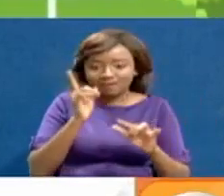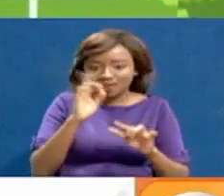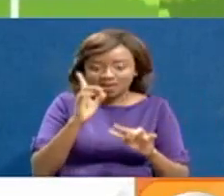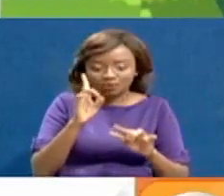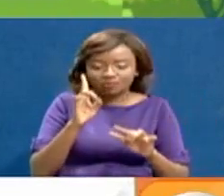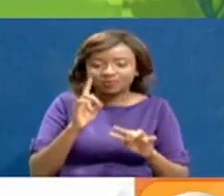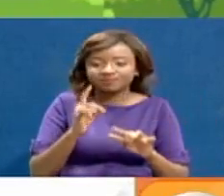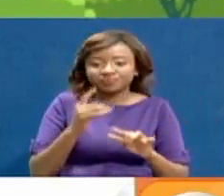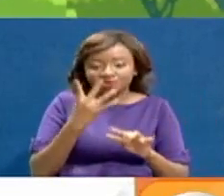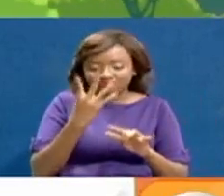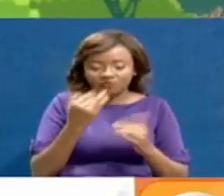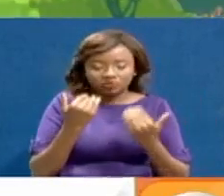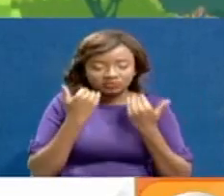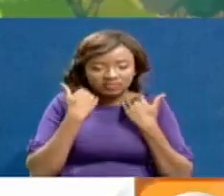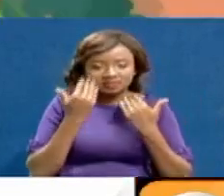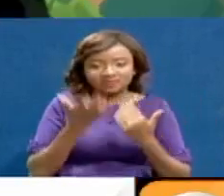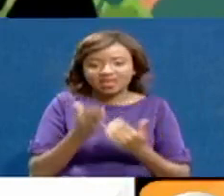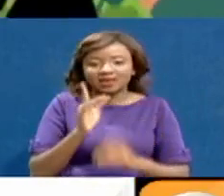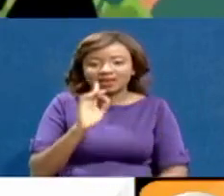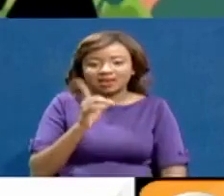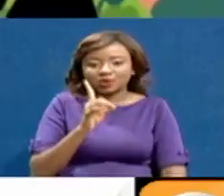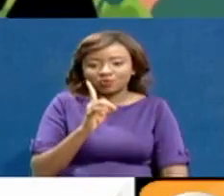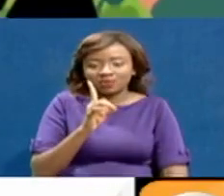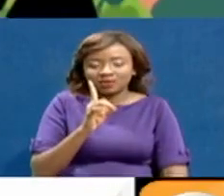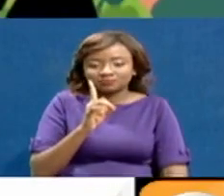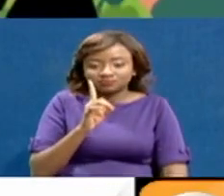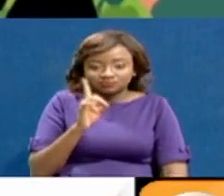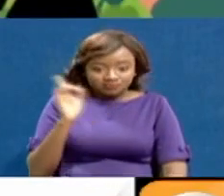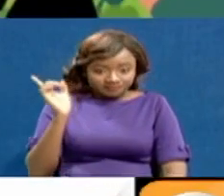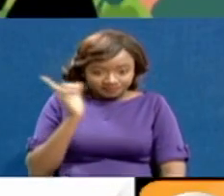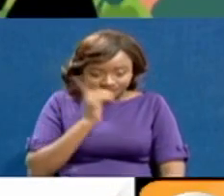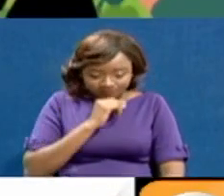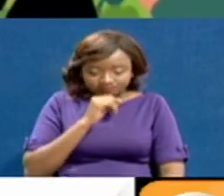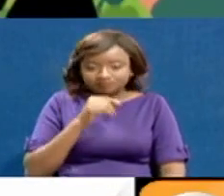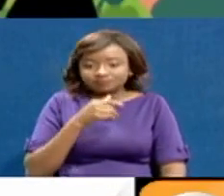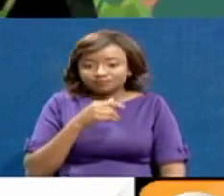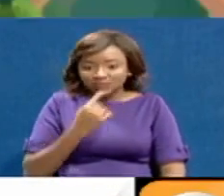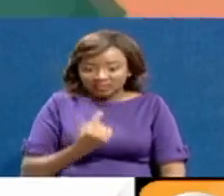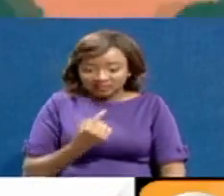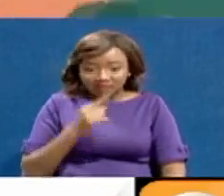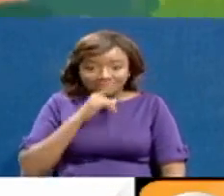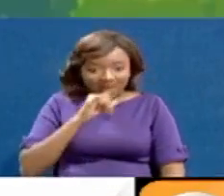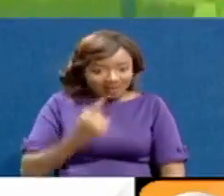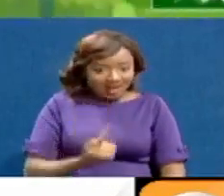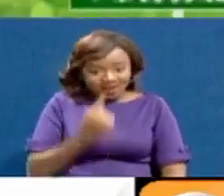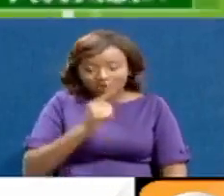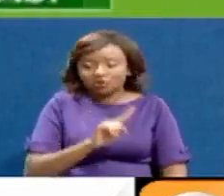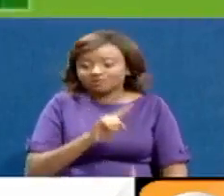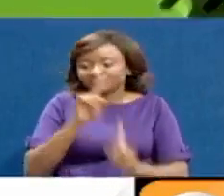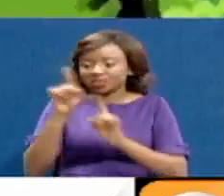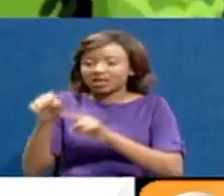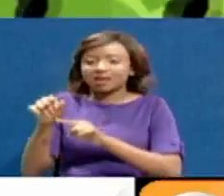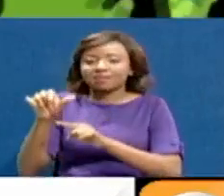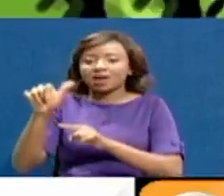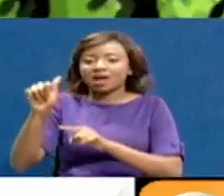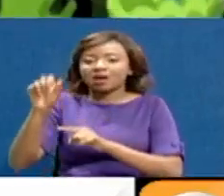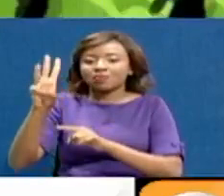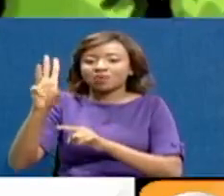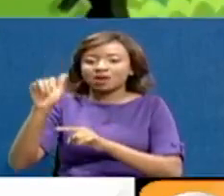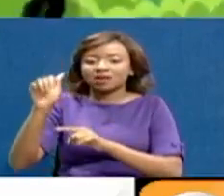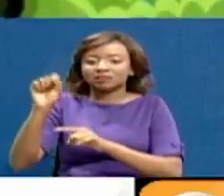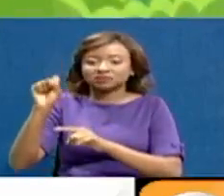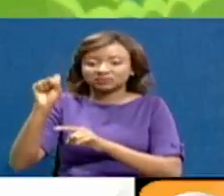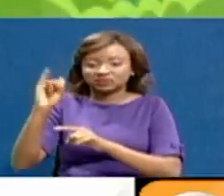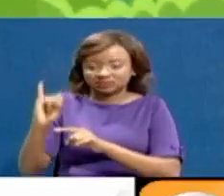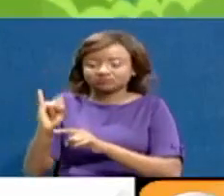The four spent the night in the capital. James left Nairobi alone on Monday the 6th. At Awasi, James had